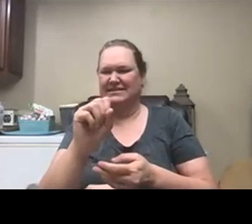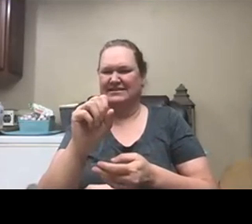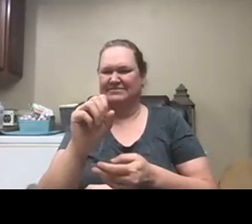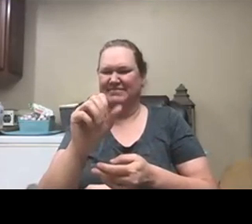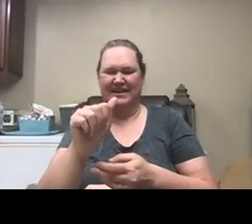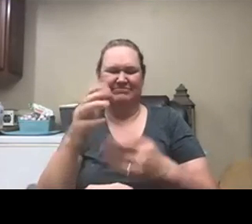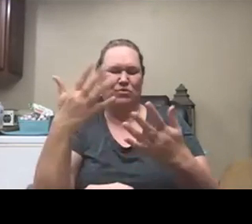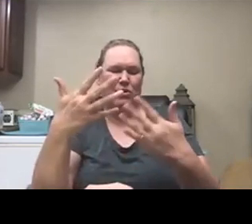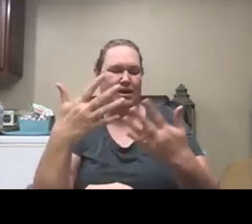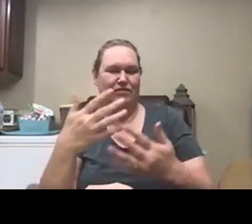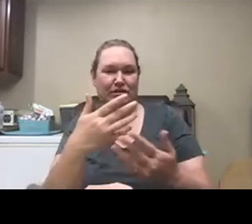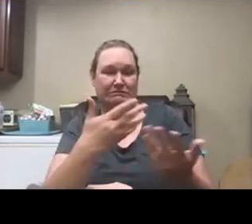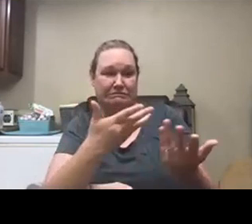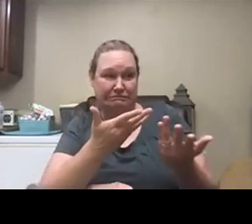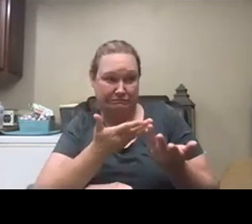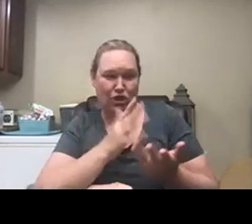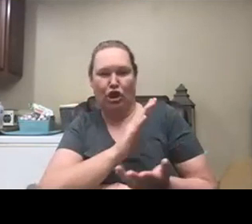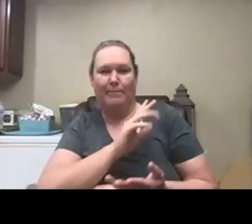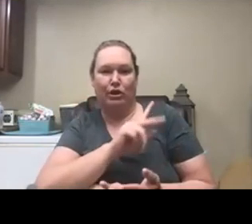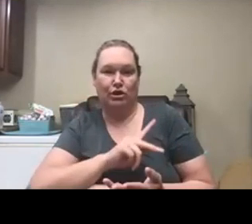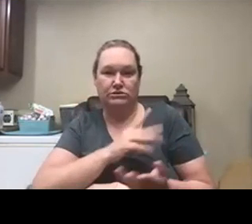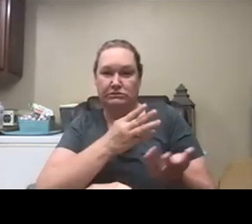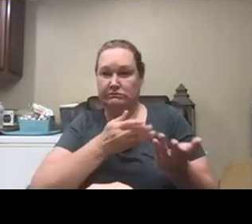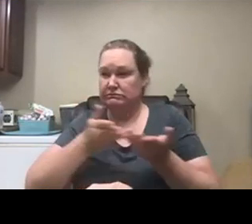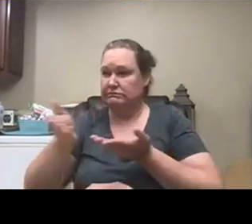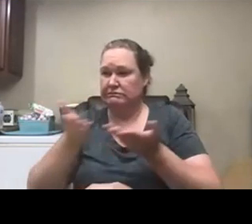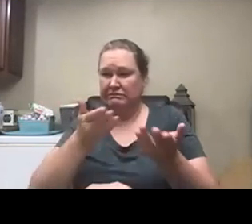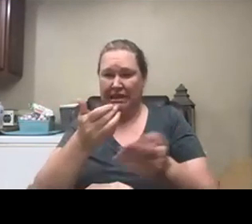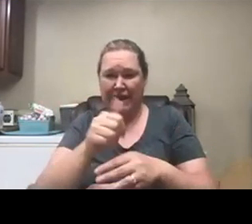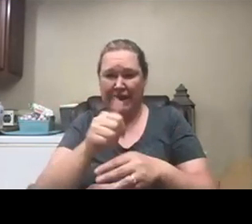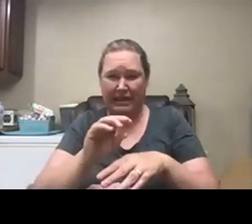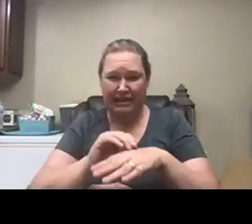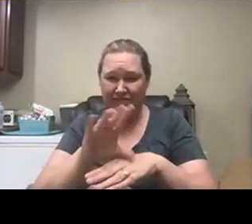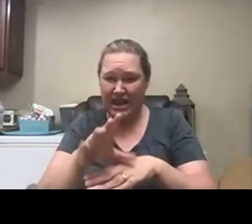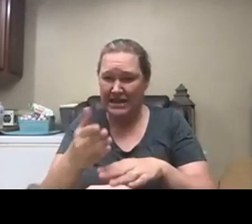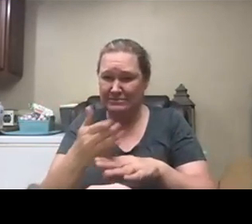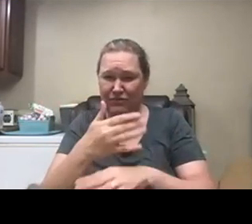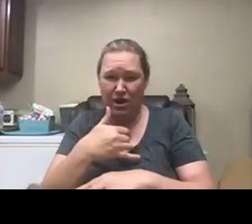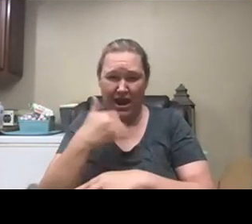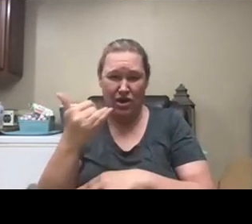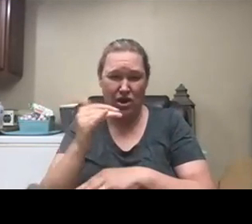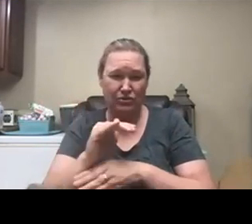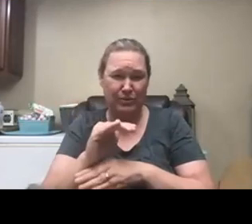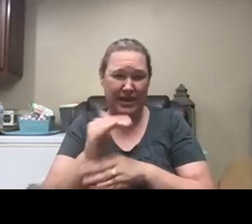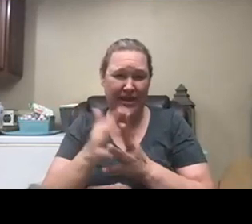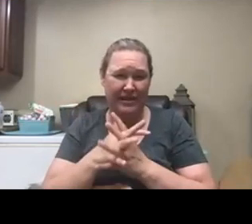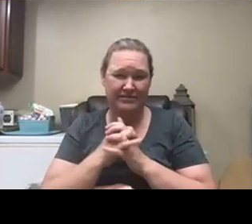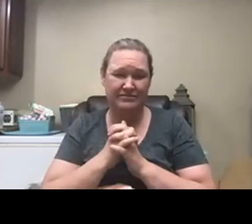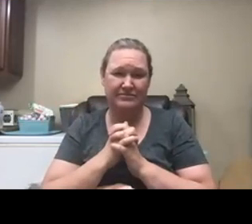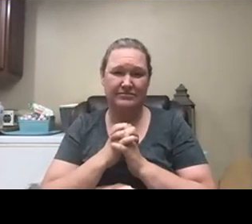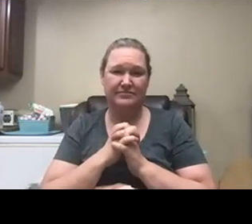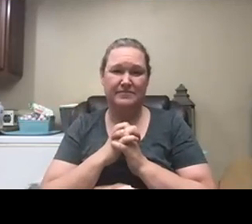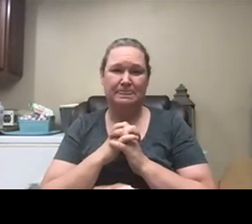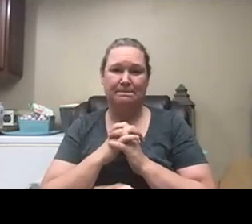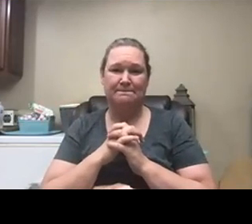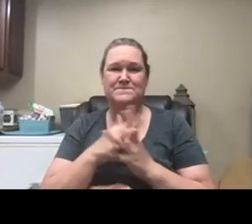number or her personal id is there any advice